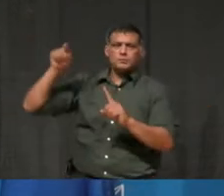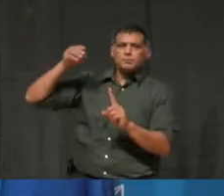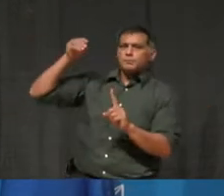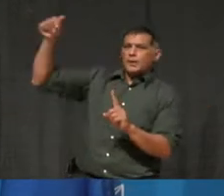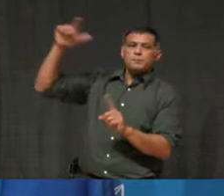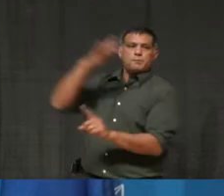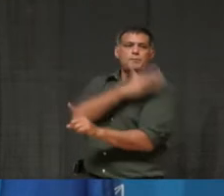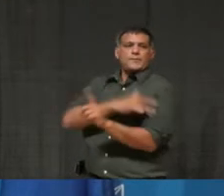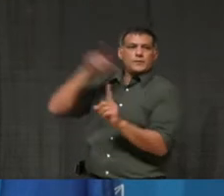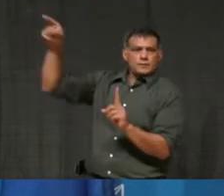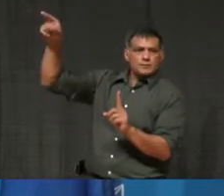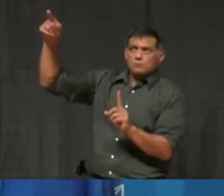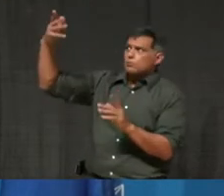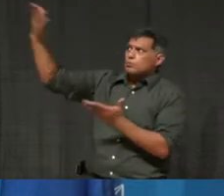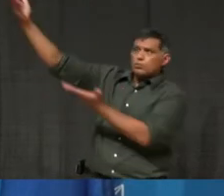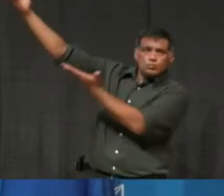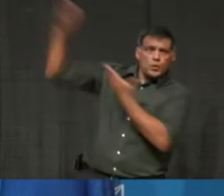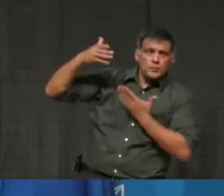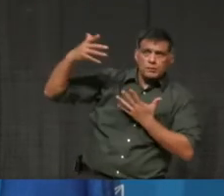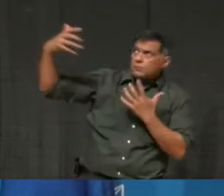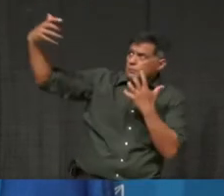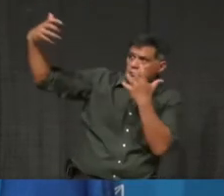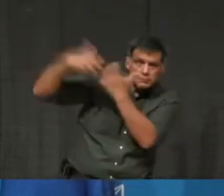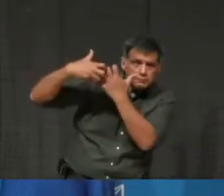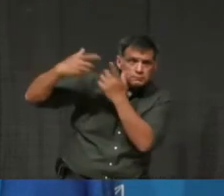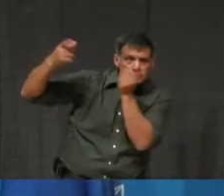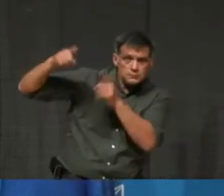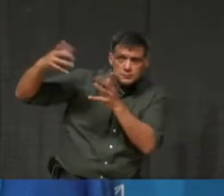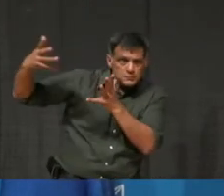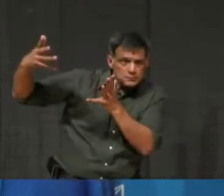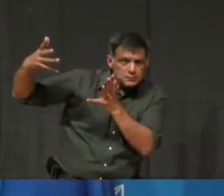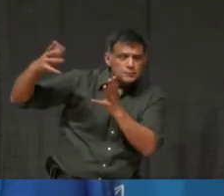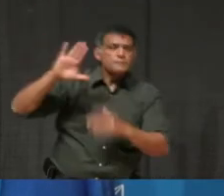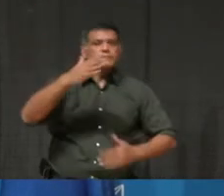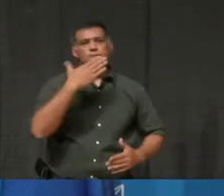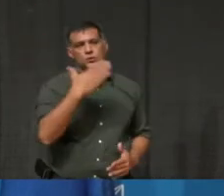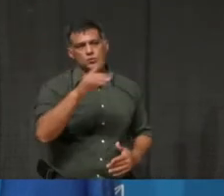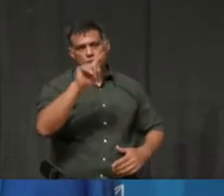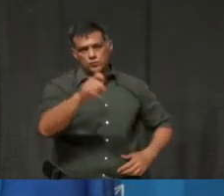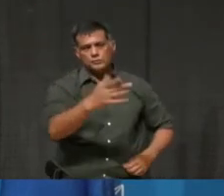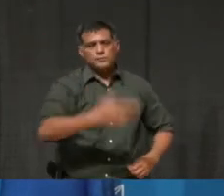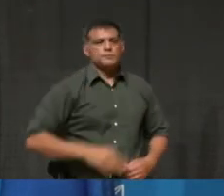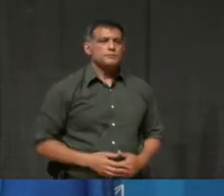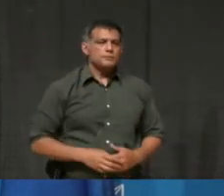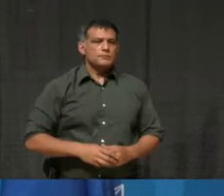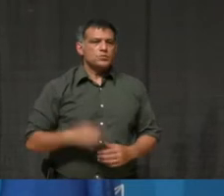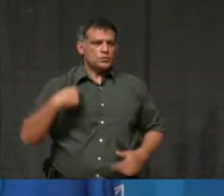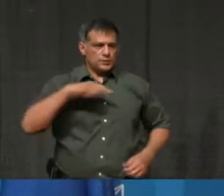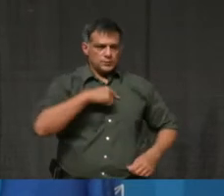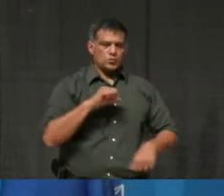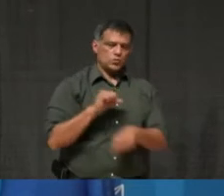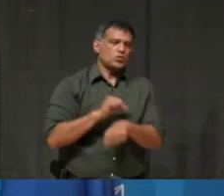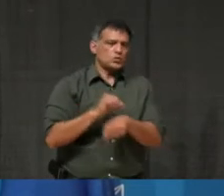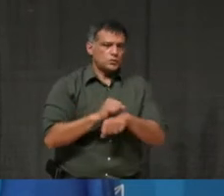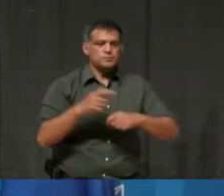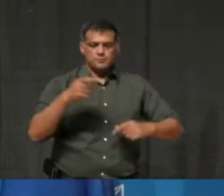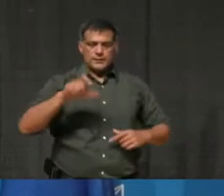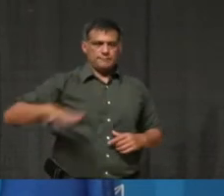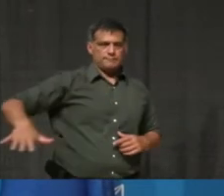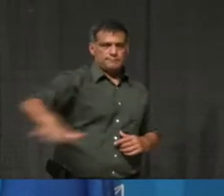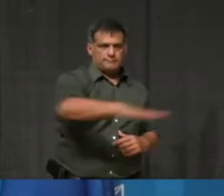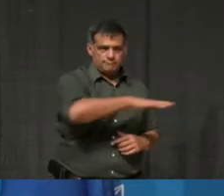and their recommendation? So thanks, Steve, for the question. mean, we work very closely at Peel Public Health together with